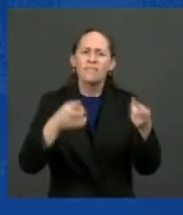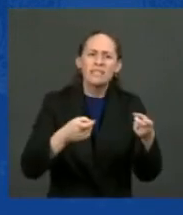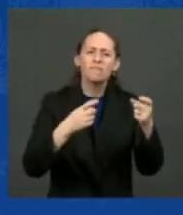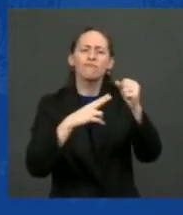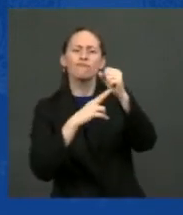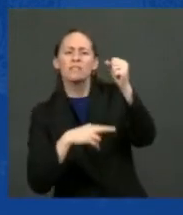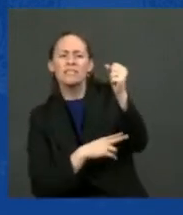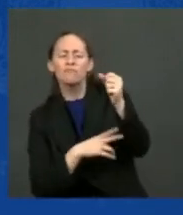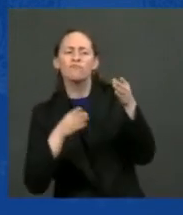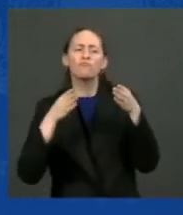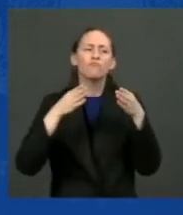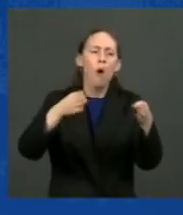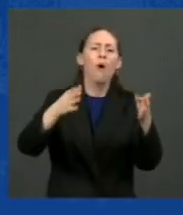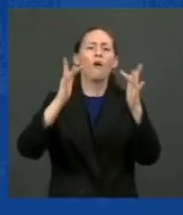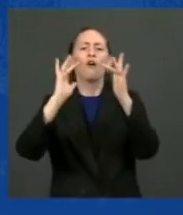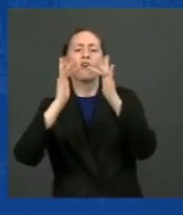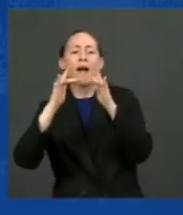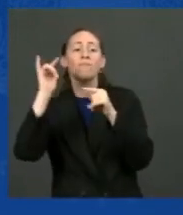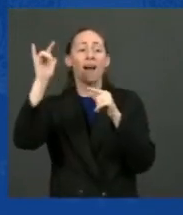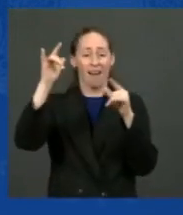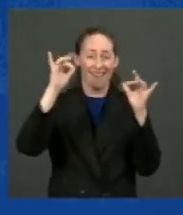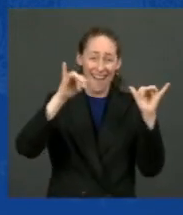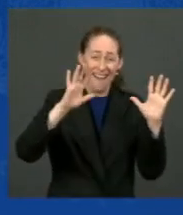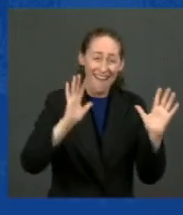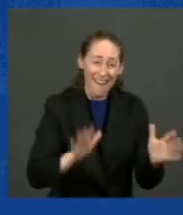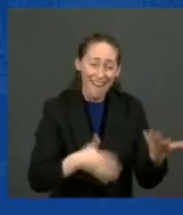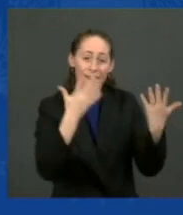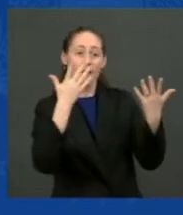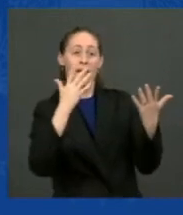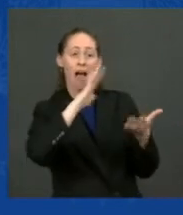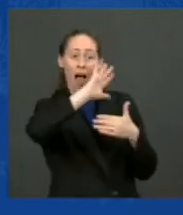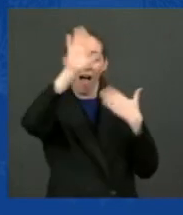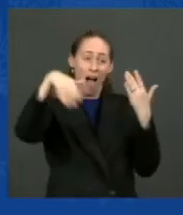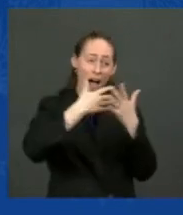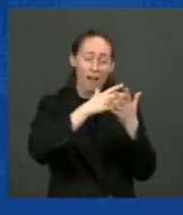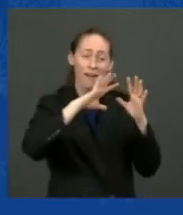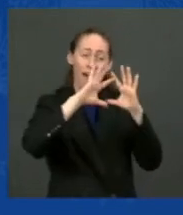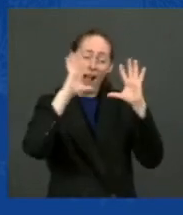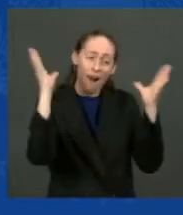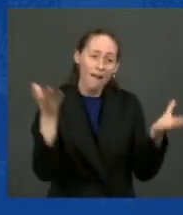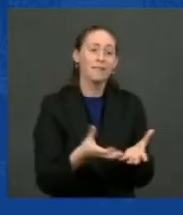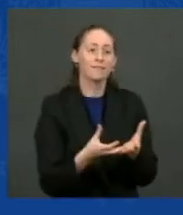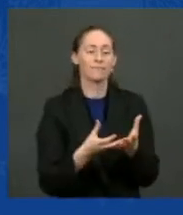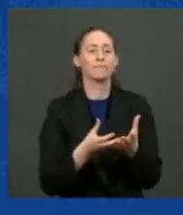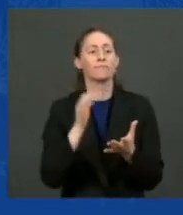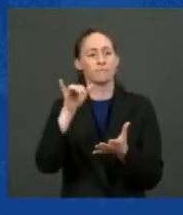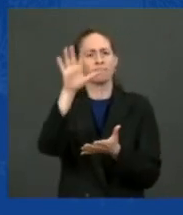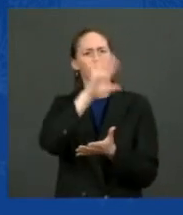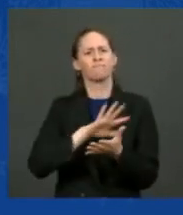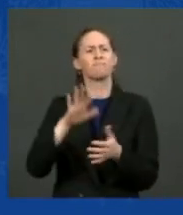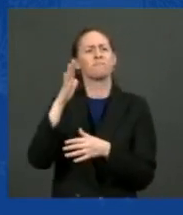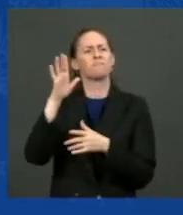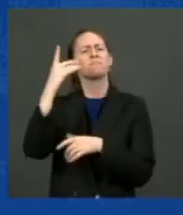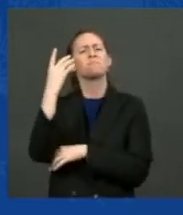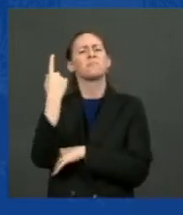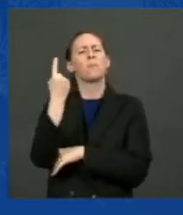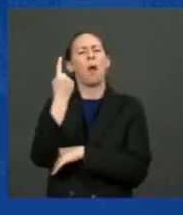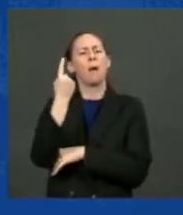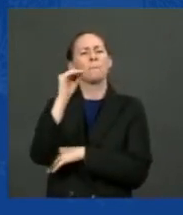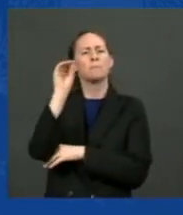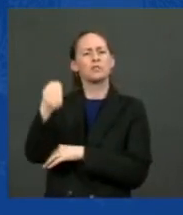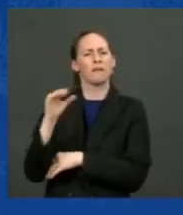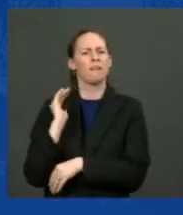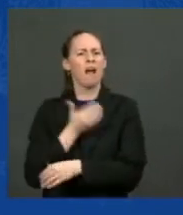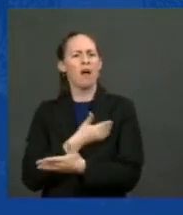else, all of it would be less than one-half of 1% of our economy each year. And it's all paid for.